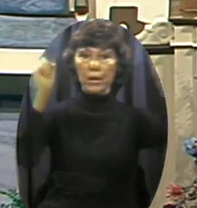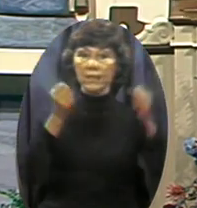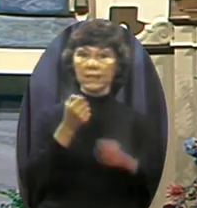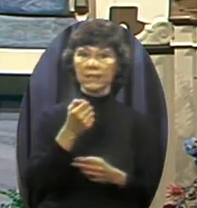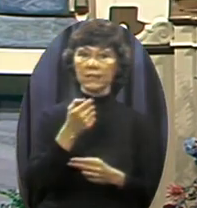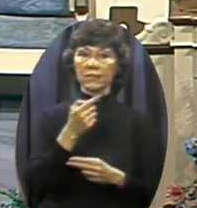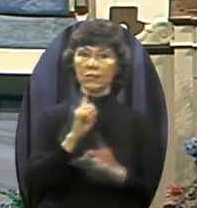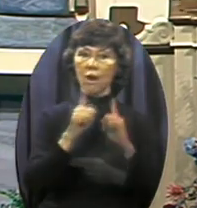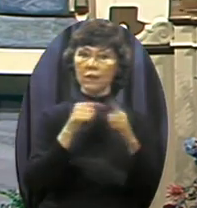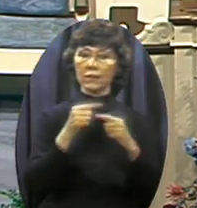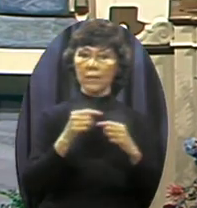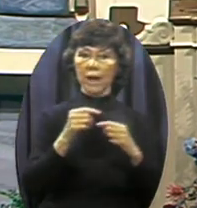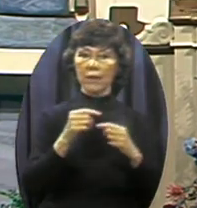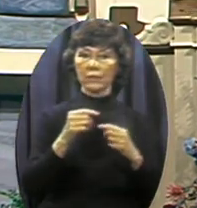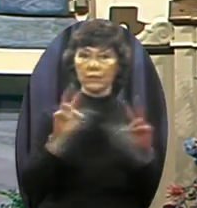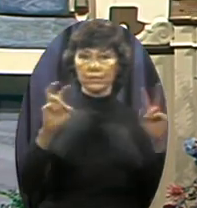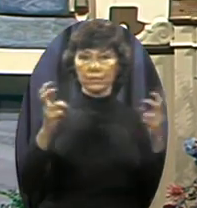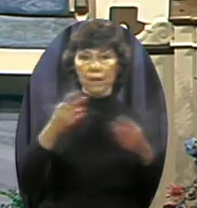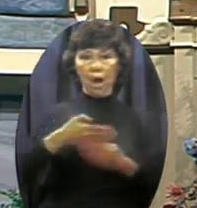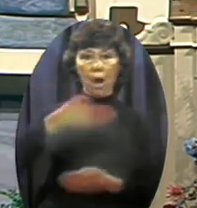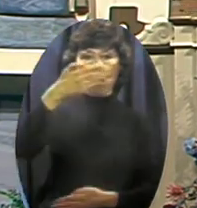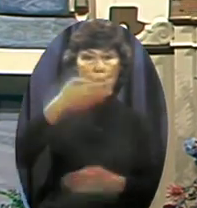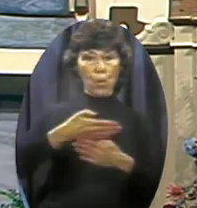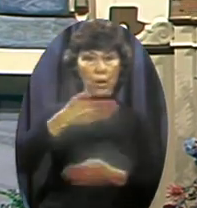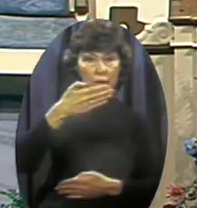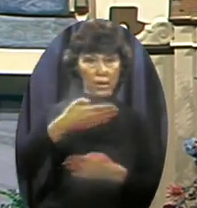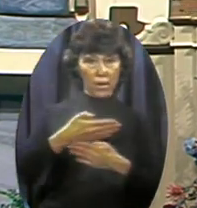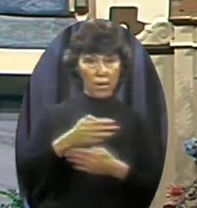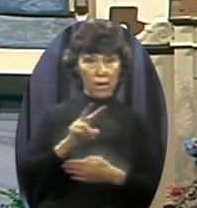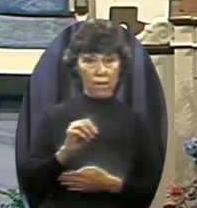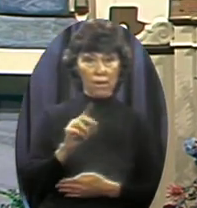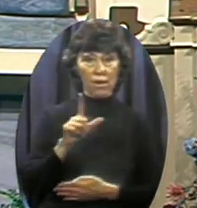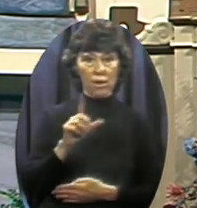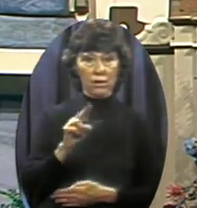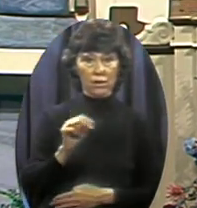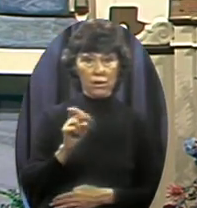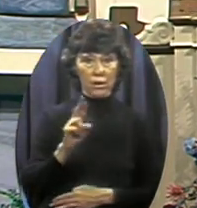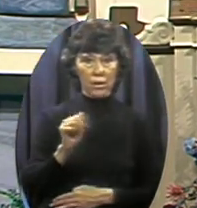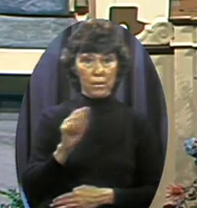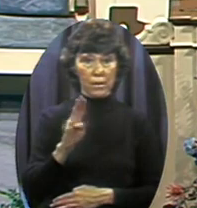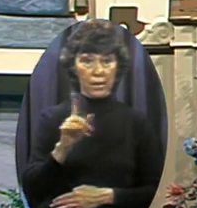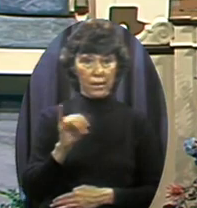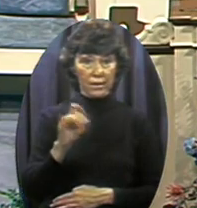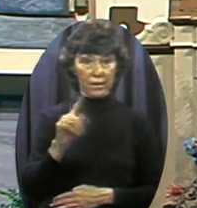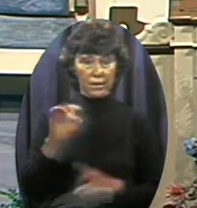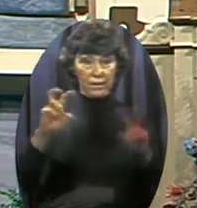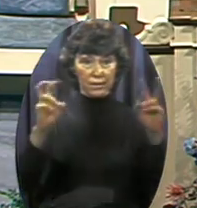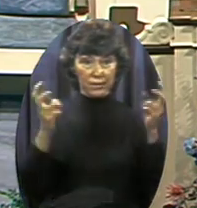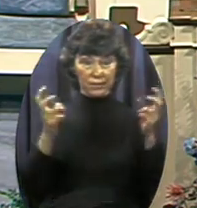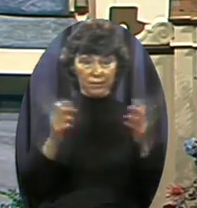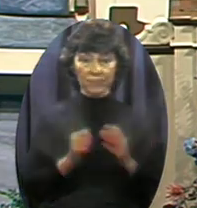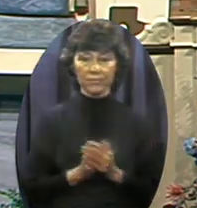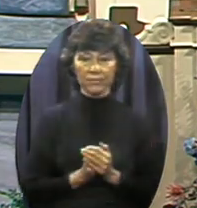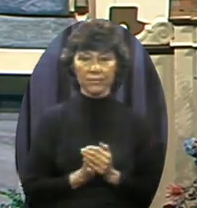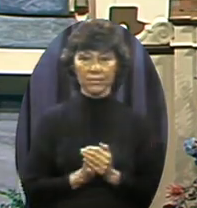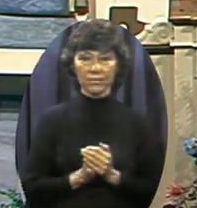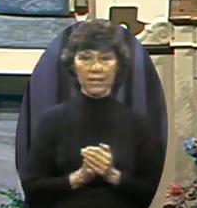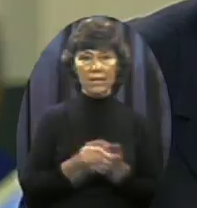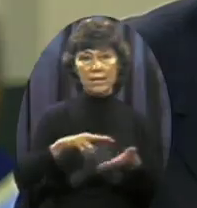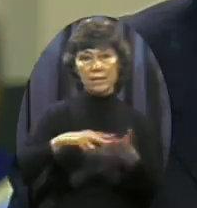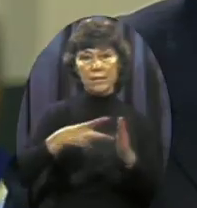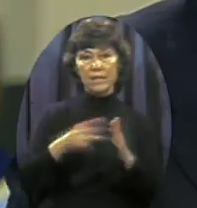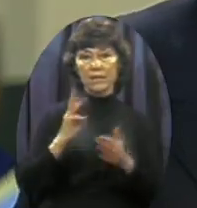If they decided to blackmail us today with a phone call I don't know what the president would do I think I know him well enough to know that he would not capitulate